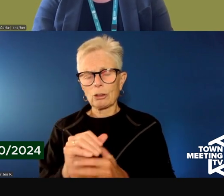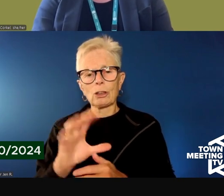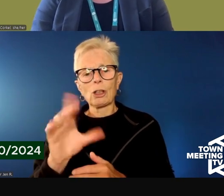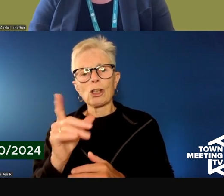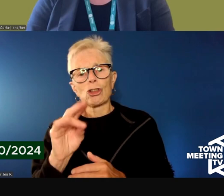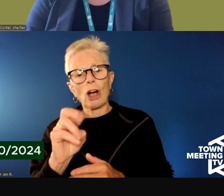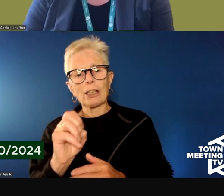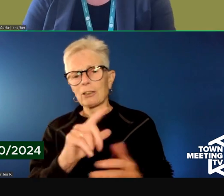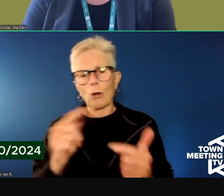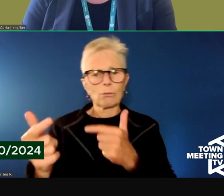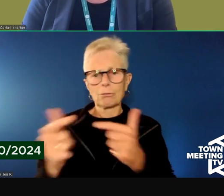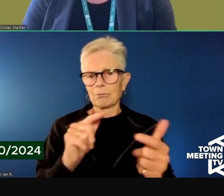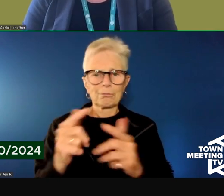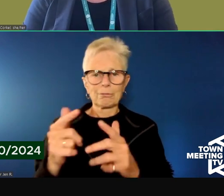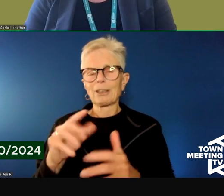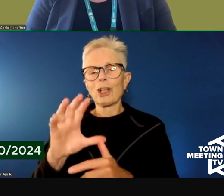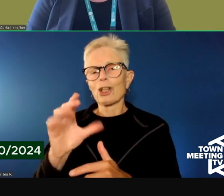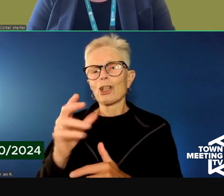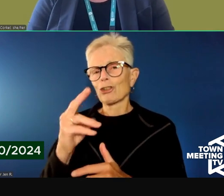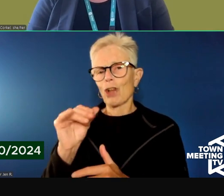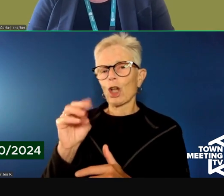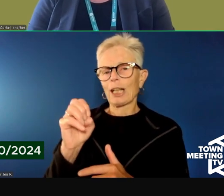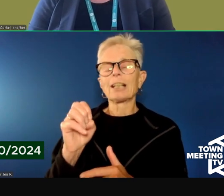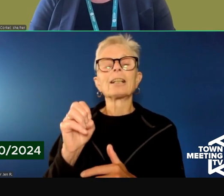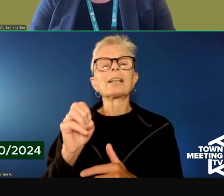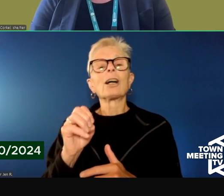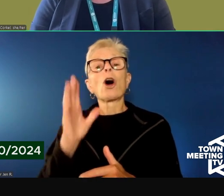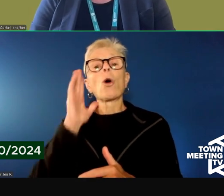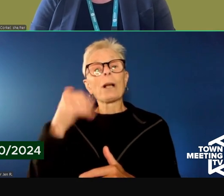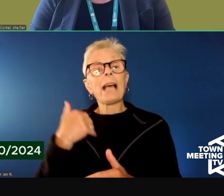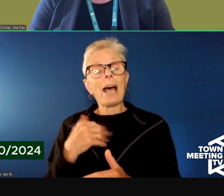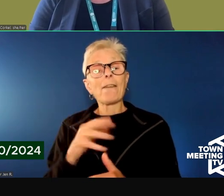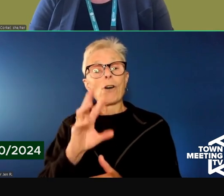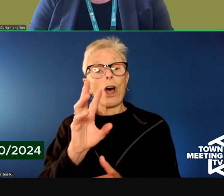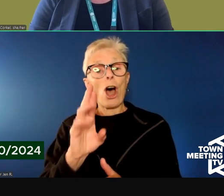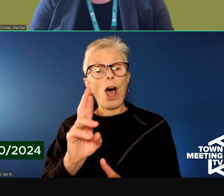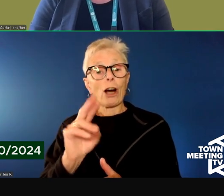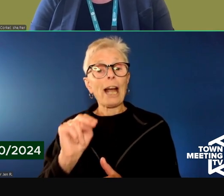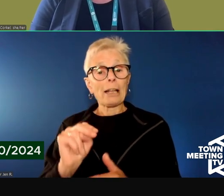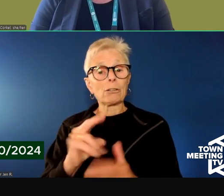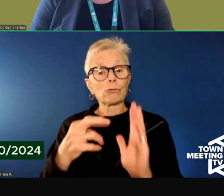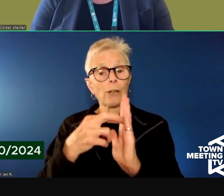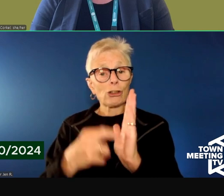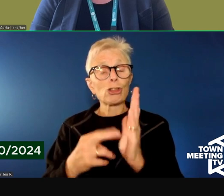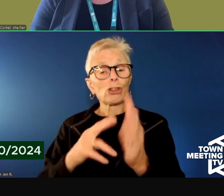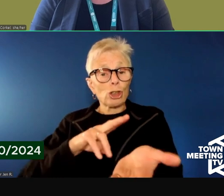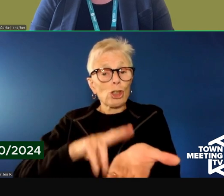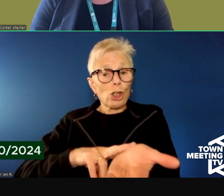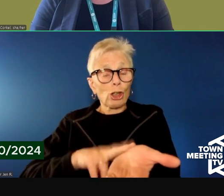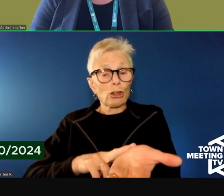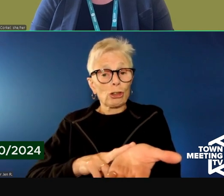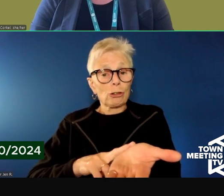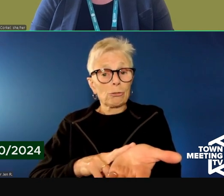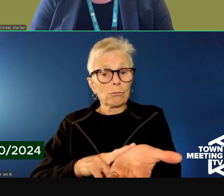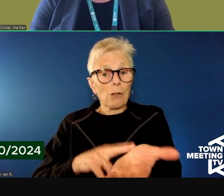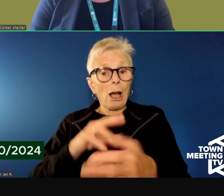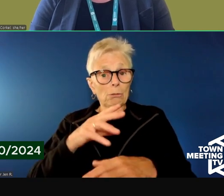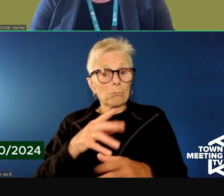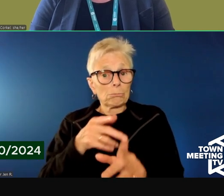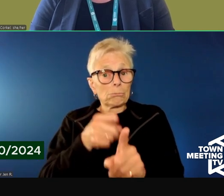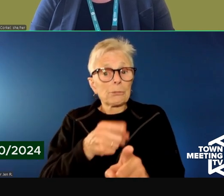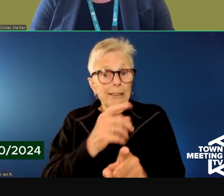ahead? Go ahead. Okay. We will have a registered nurse as part of the staff for mental health urgent care.